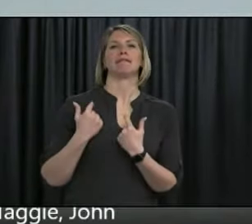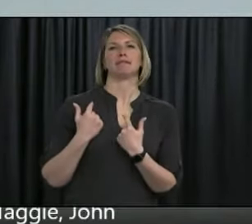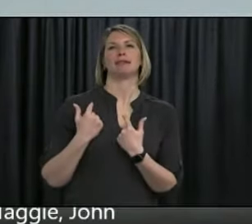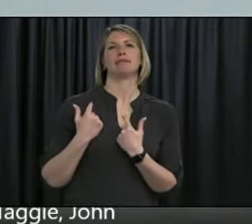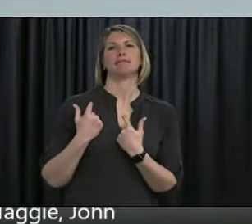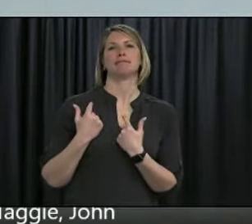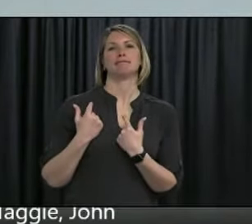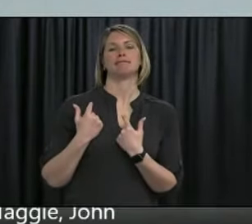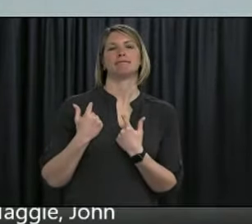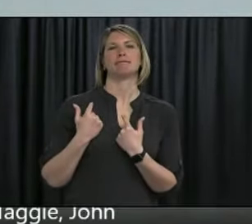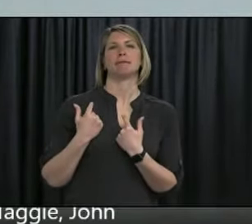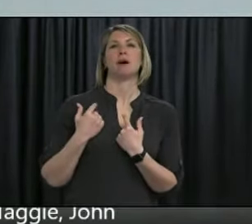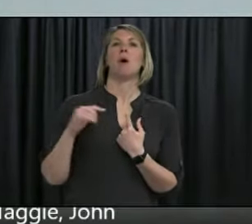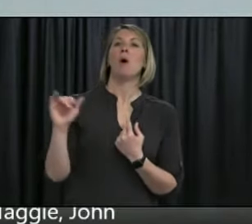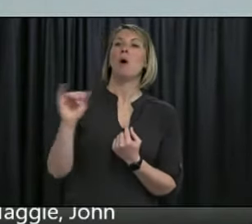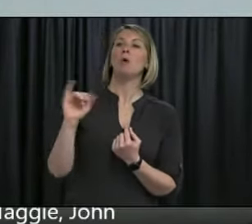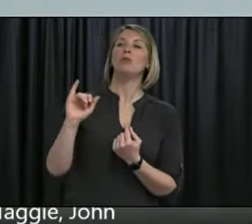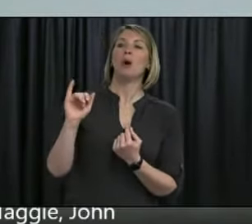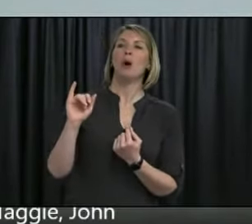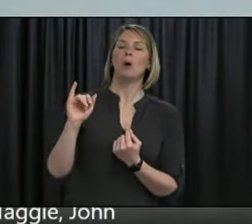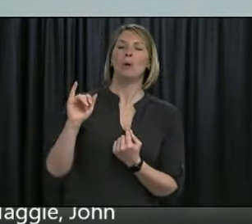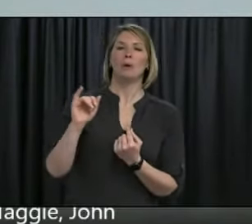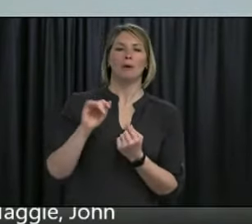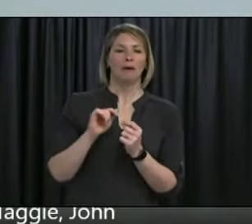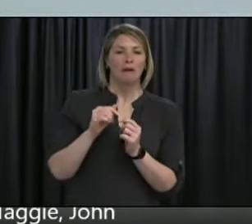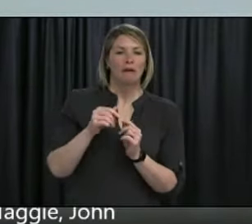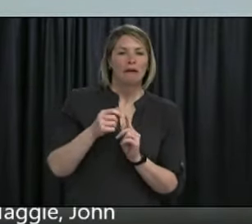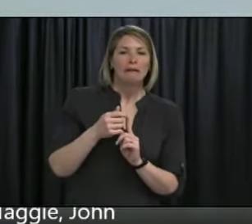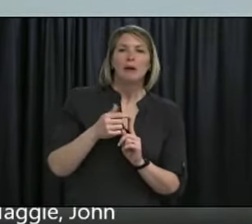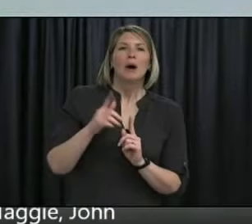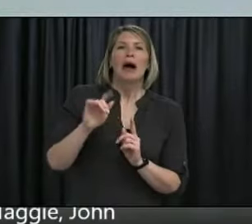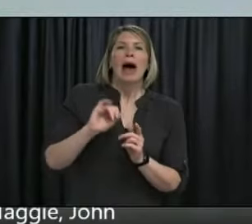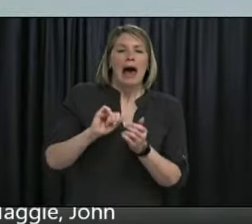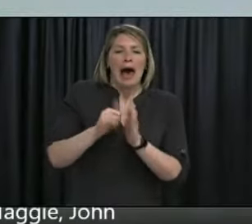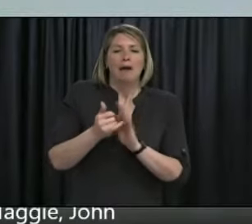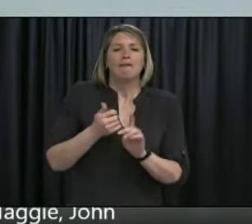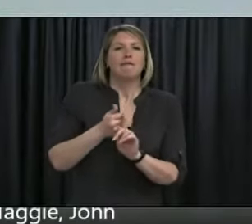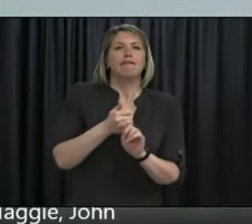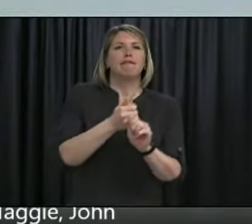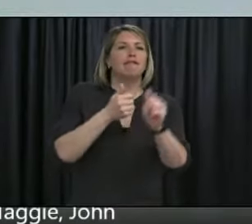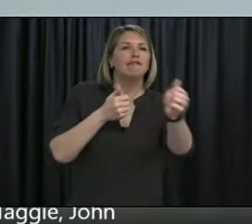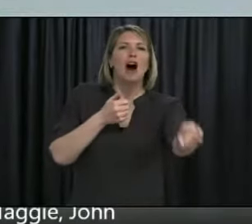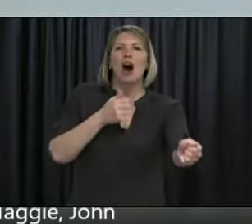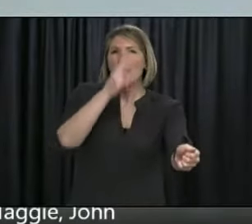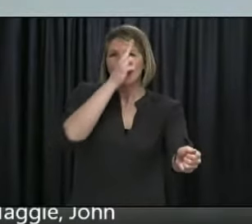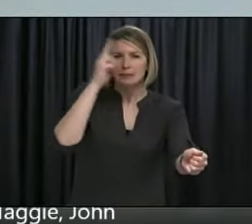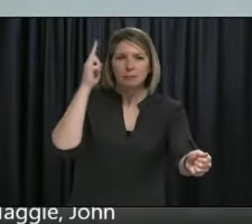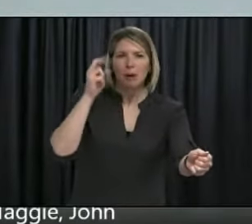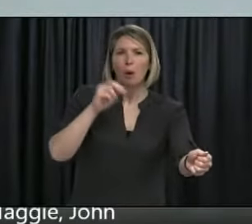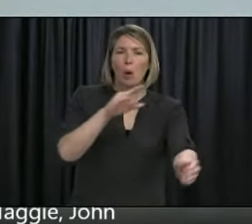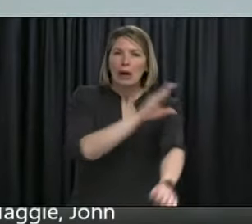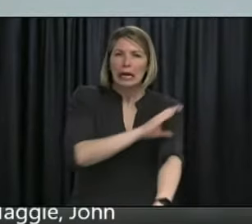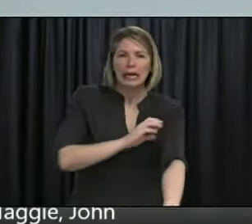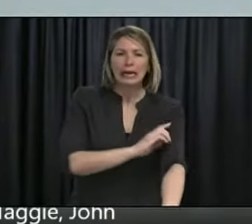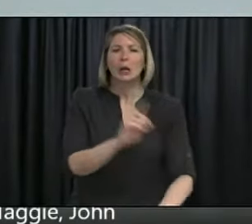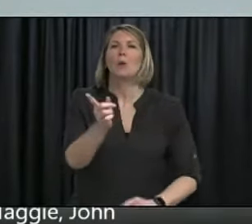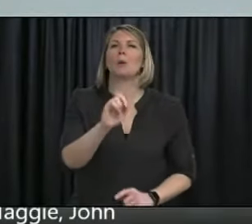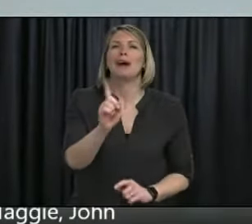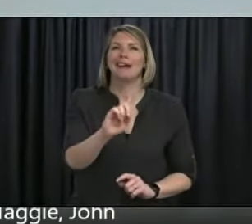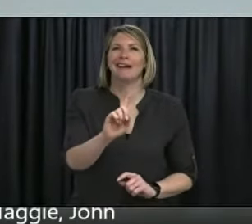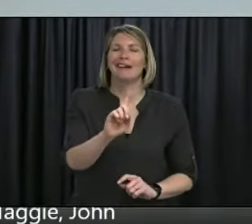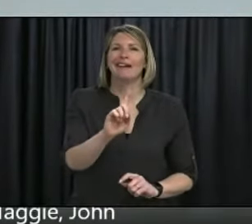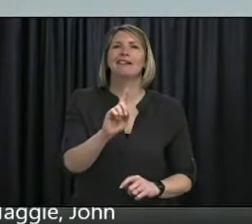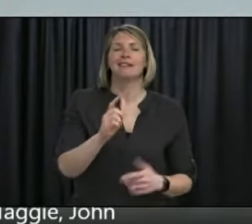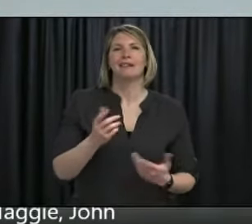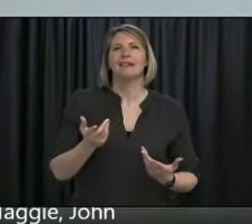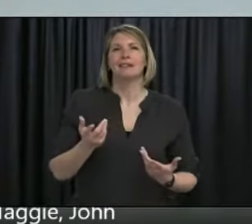to local context around that. Some of those individuals, if they have had difficulties, they